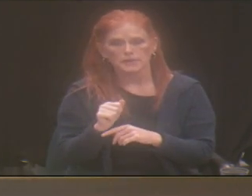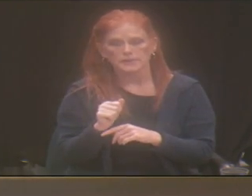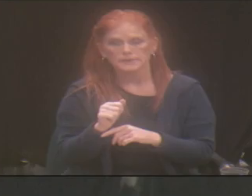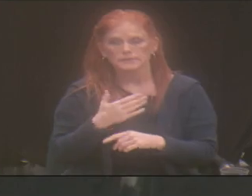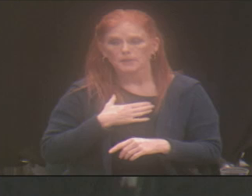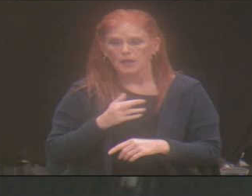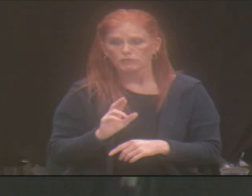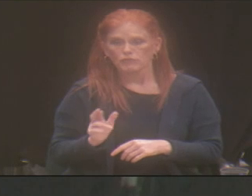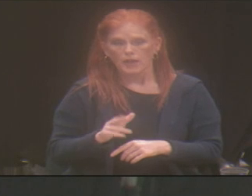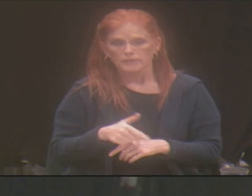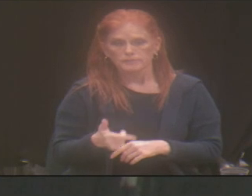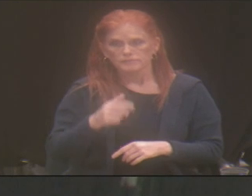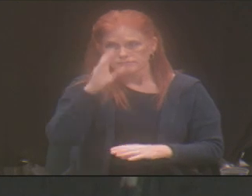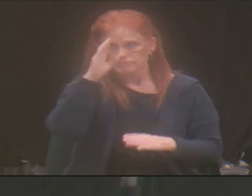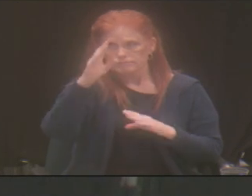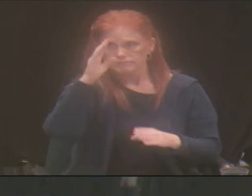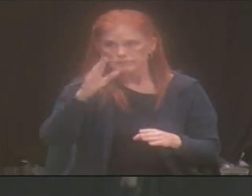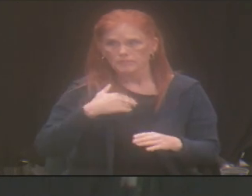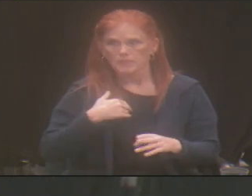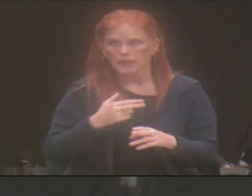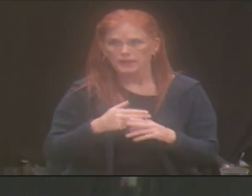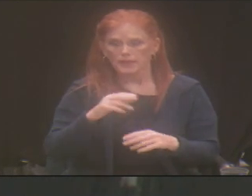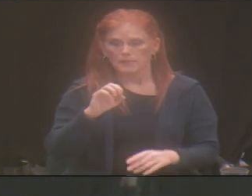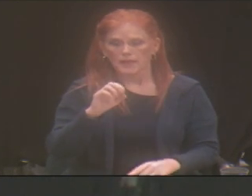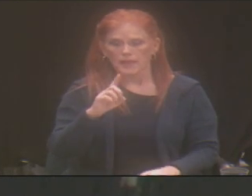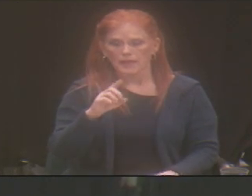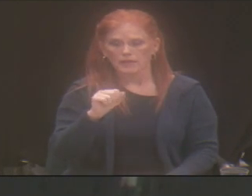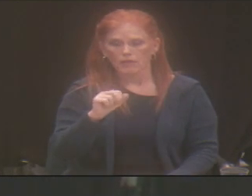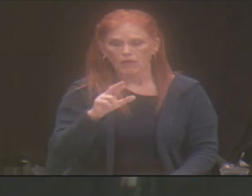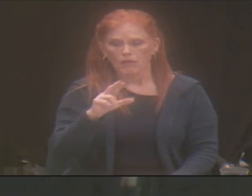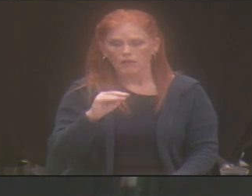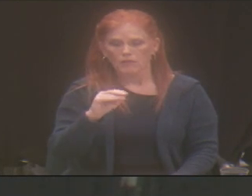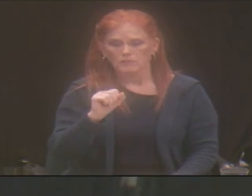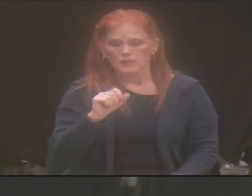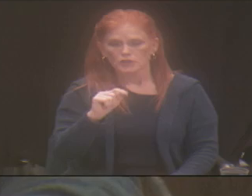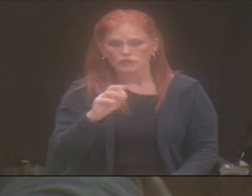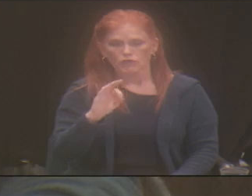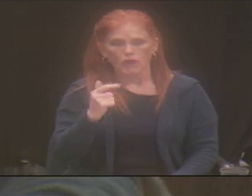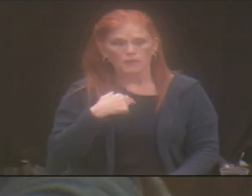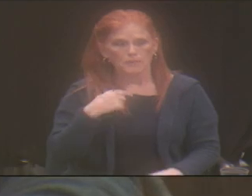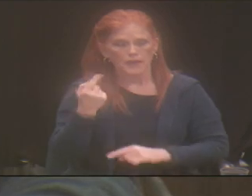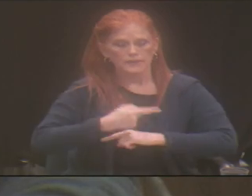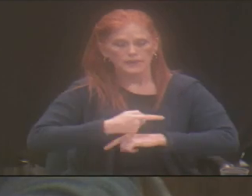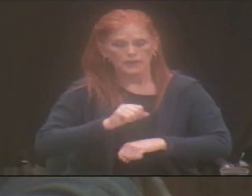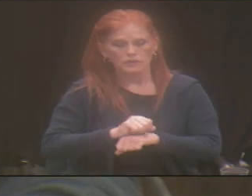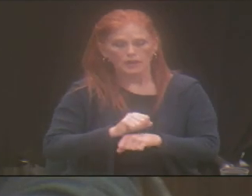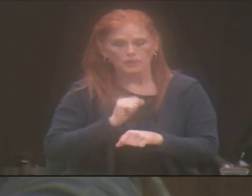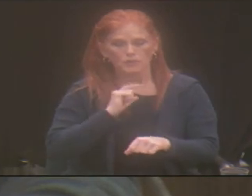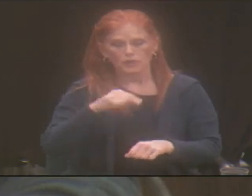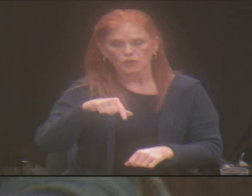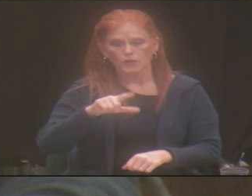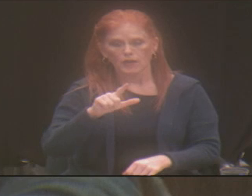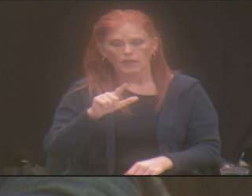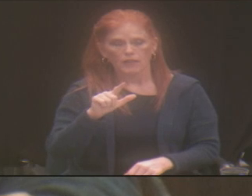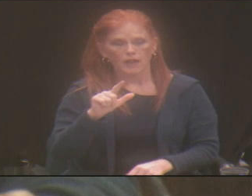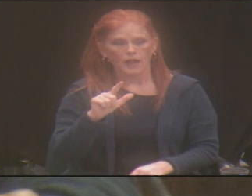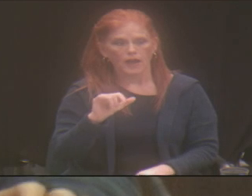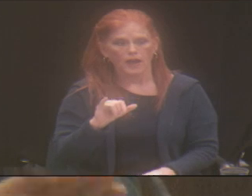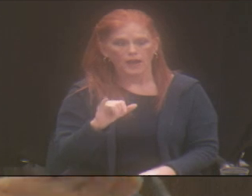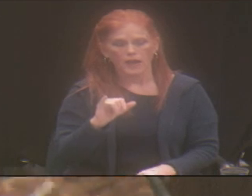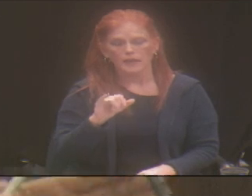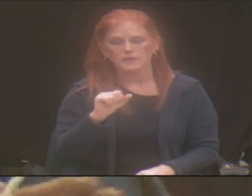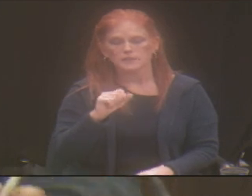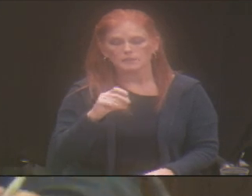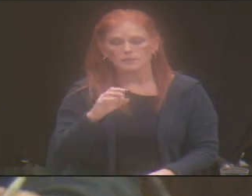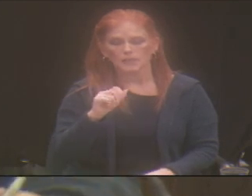to my right. Hi. My name is Ed Armstrong, and my day job, I work for QLI, which is a brain and spinal cord injury